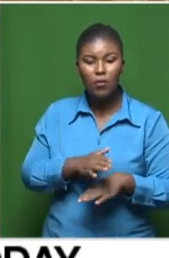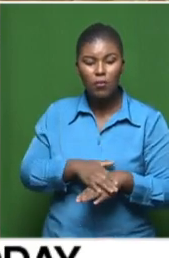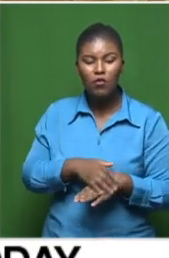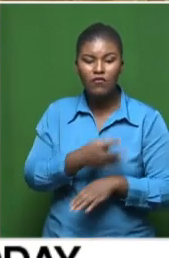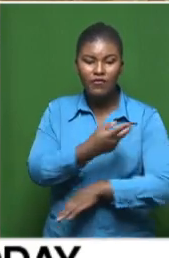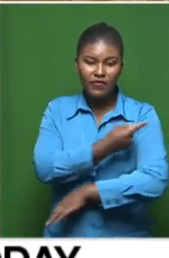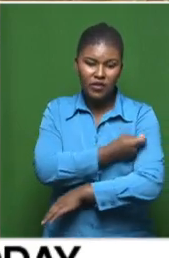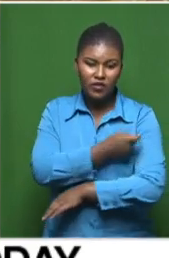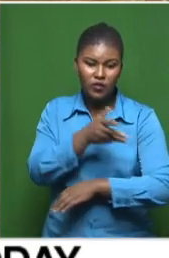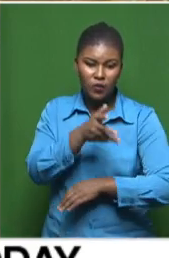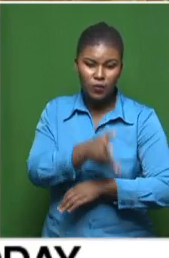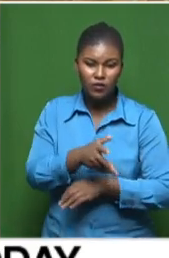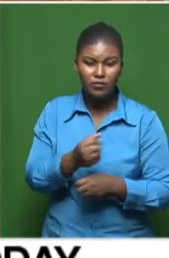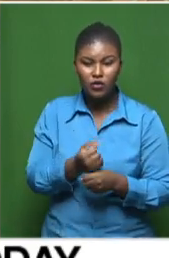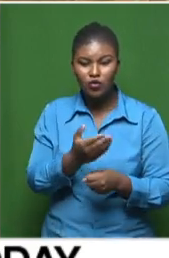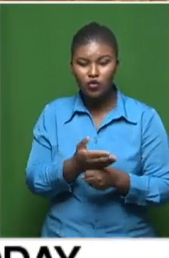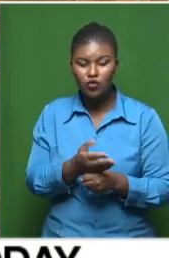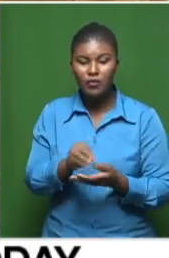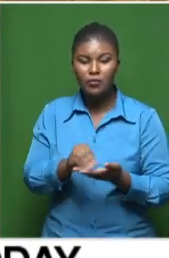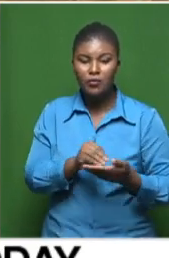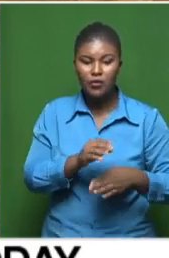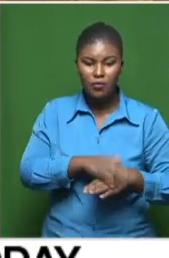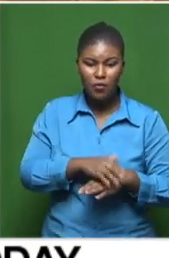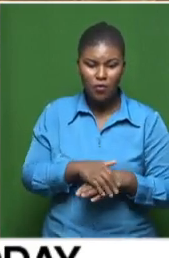vaccinations just to be able to bring in more learners back to you, Leanne. you.